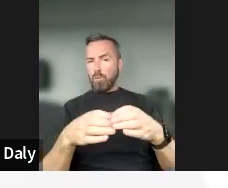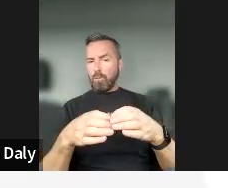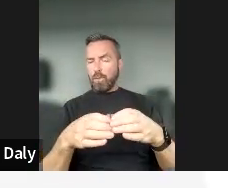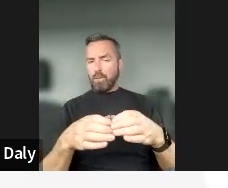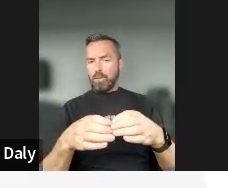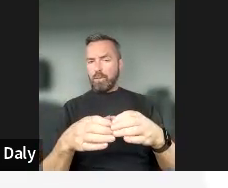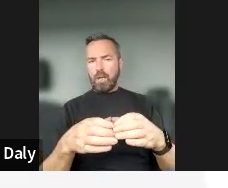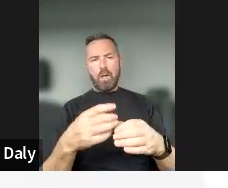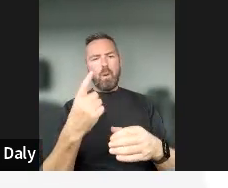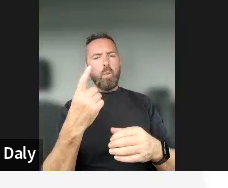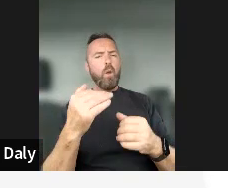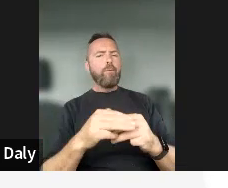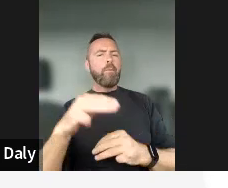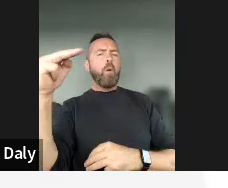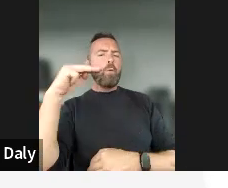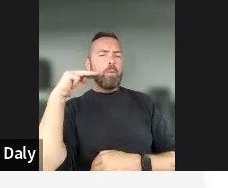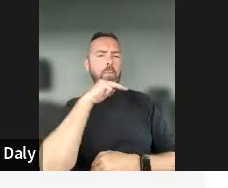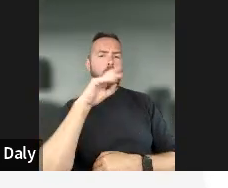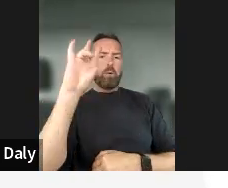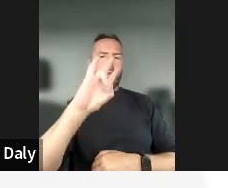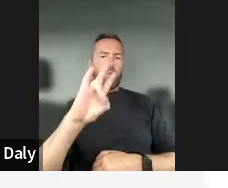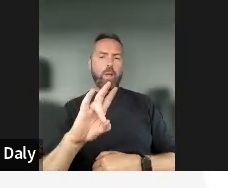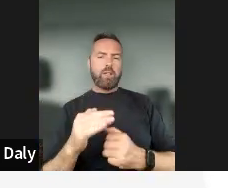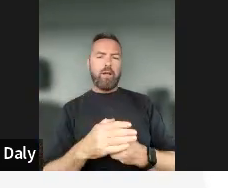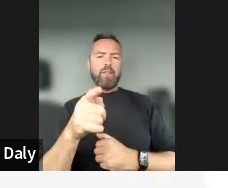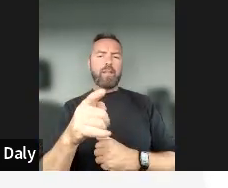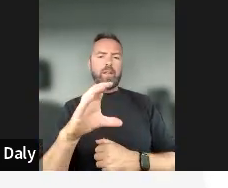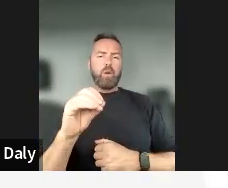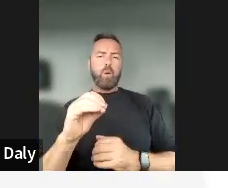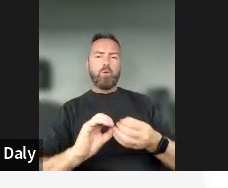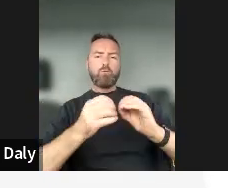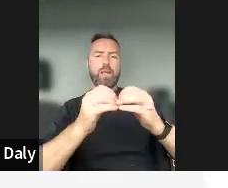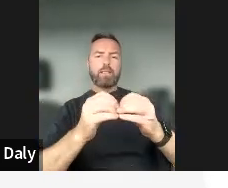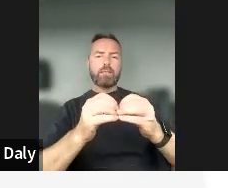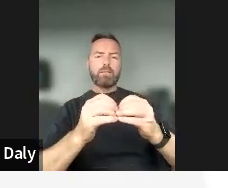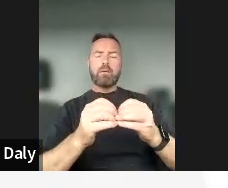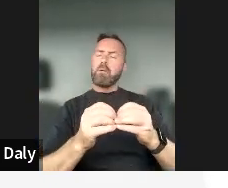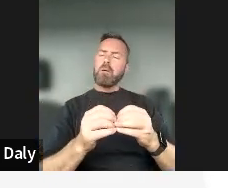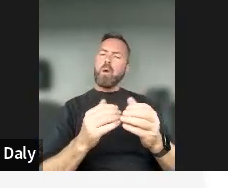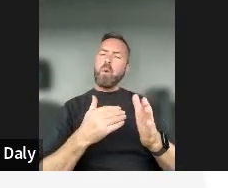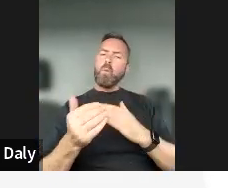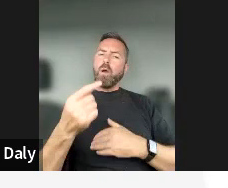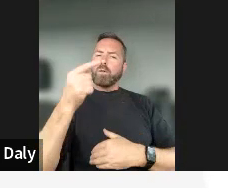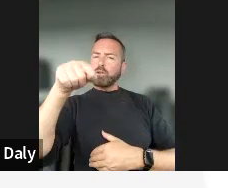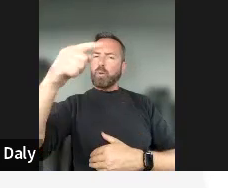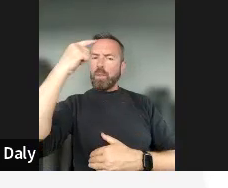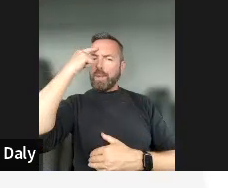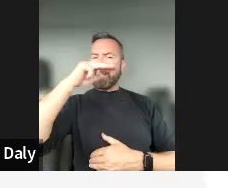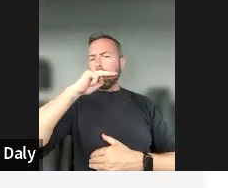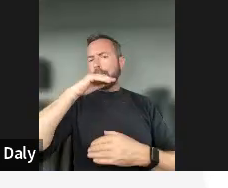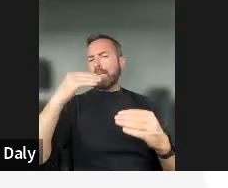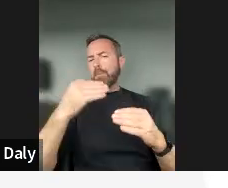most important questions of this co-creation session is this, what do you think are vulnerable groups in our digital